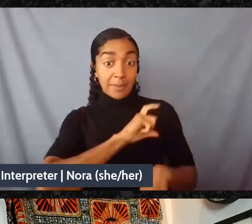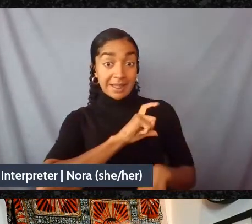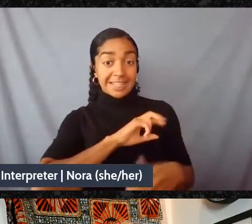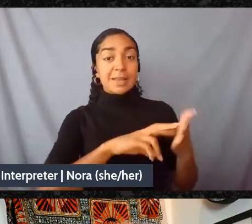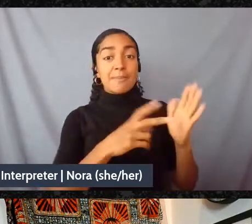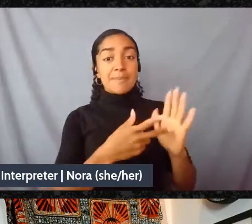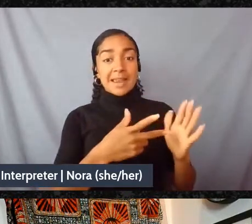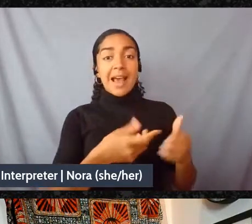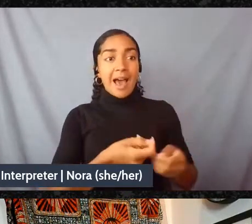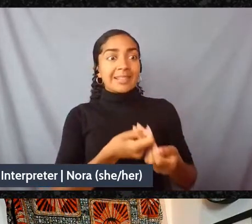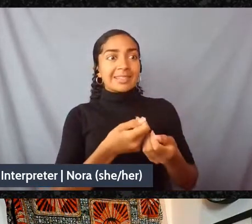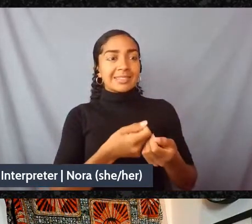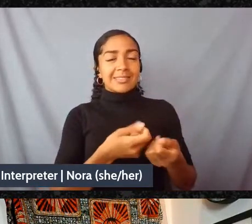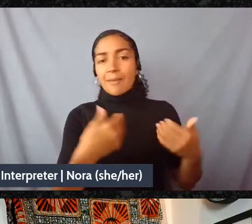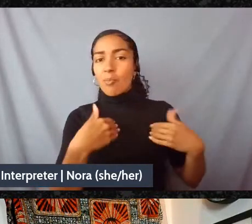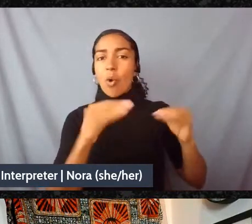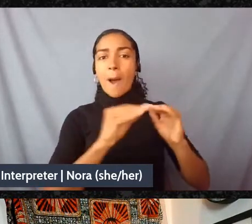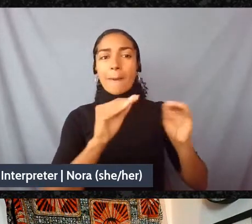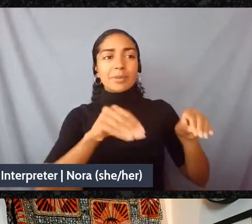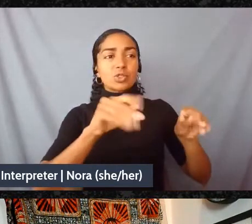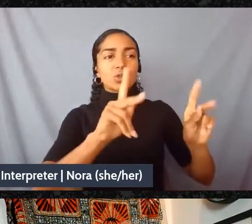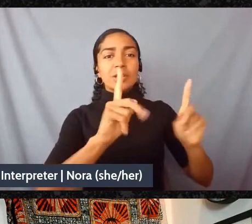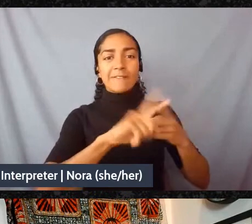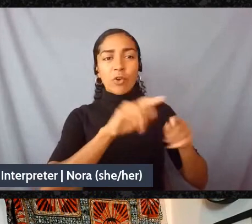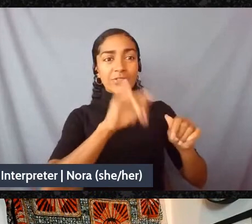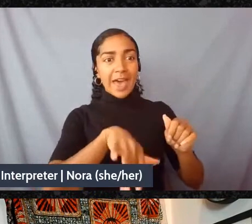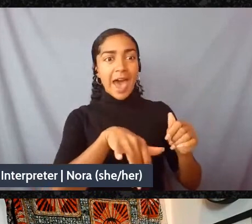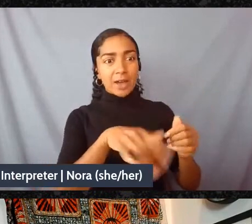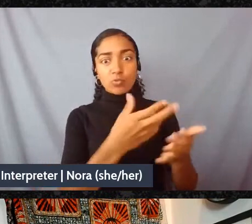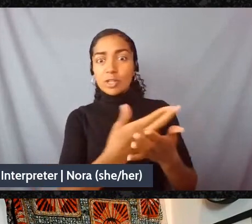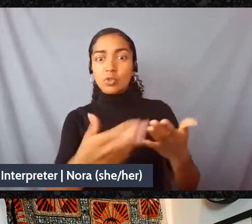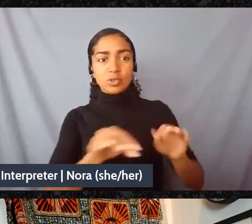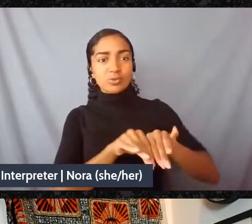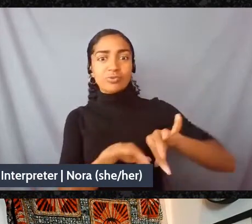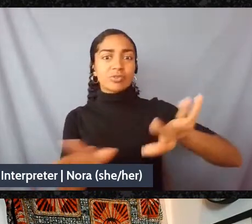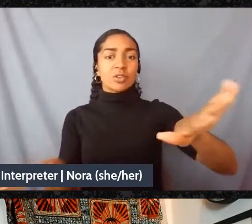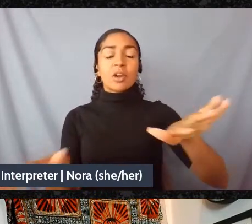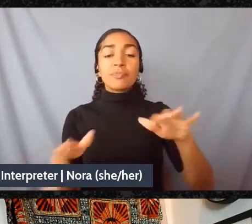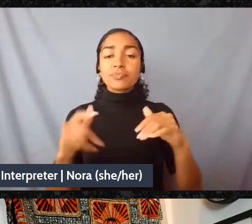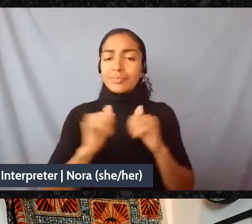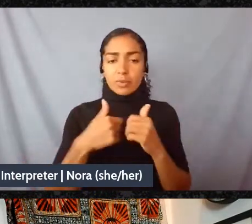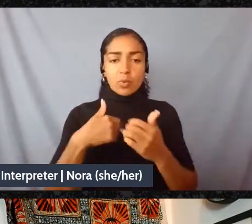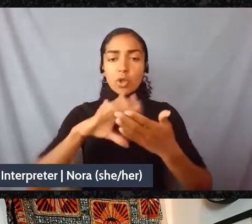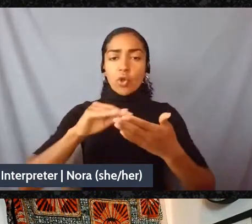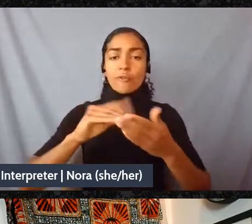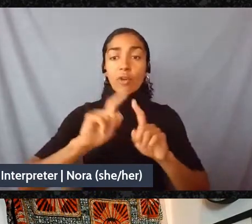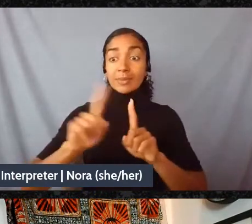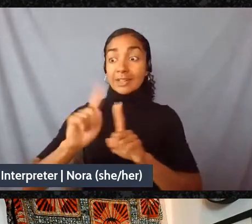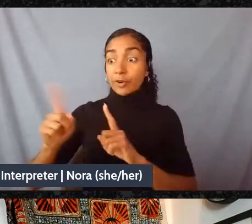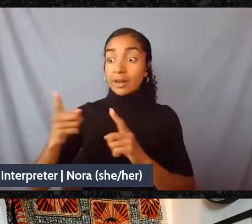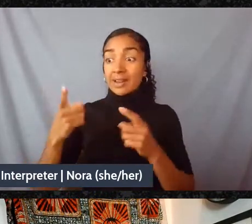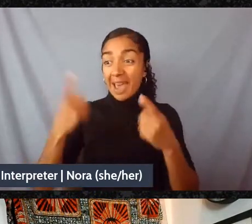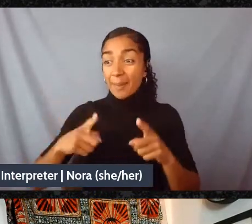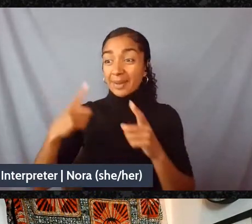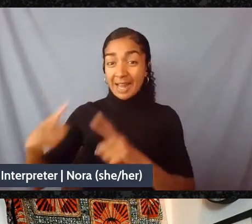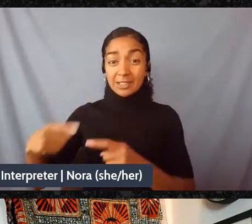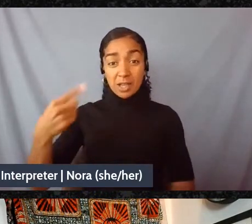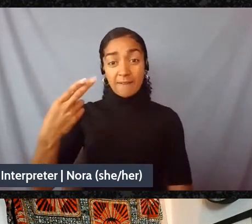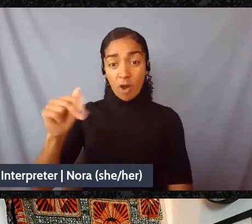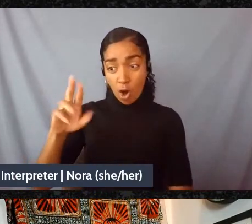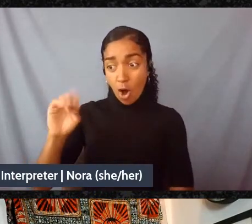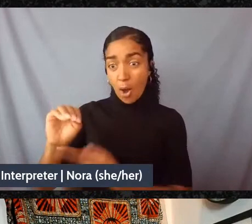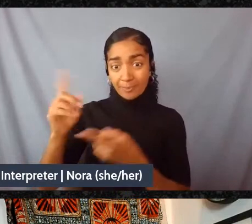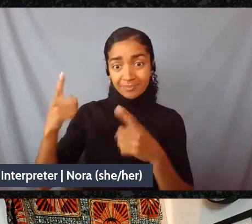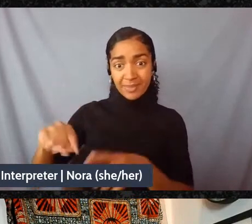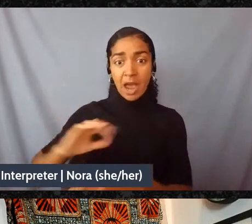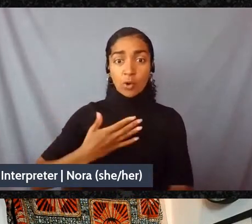flow, right? How do we make sure we're learning from the instances of harm that happen in our community and regenerating belonging instead